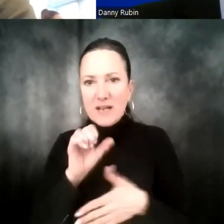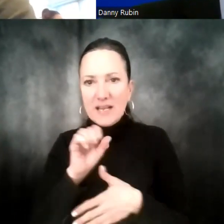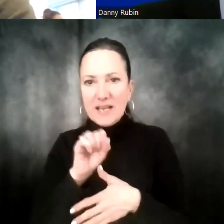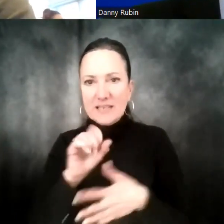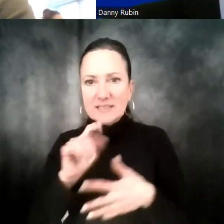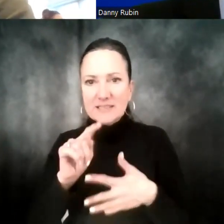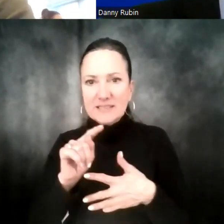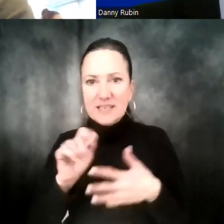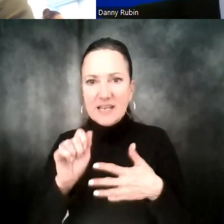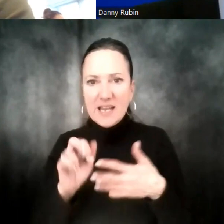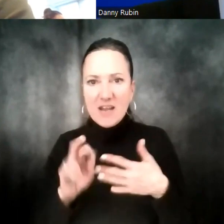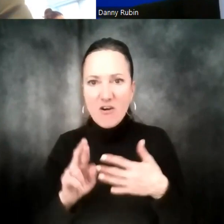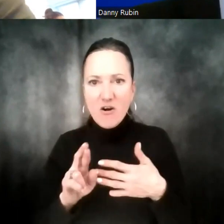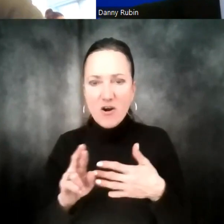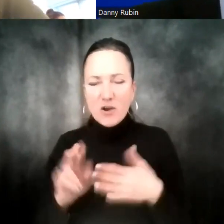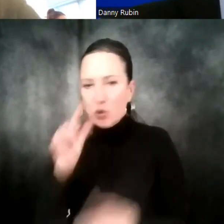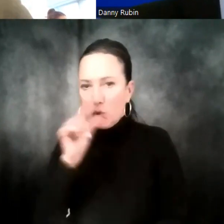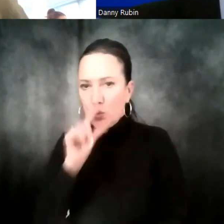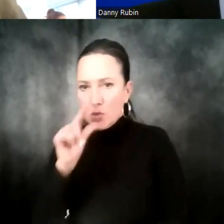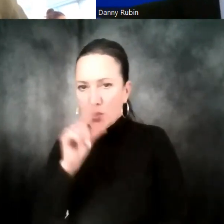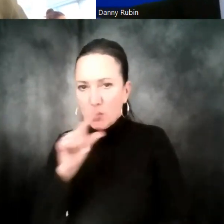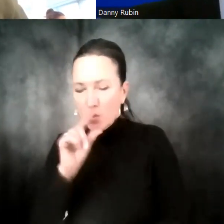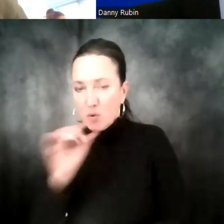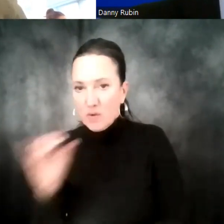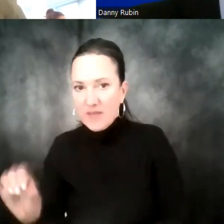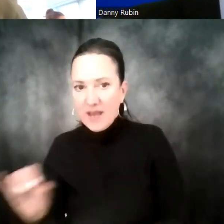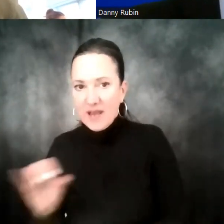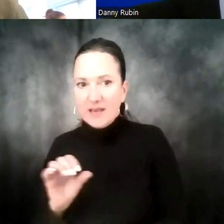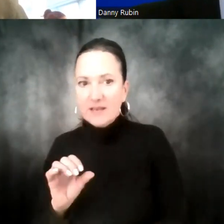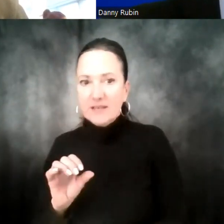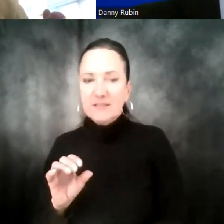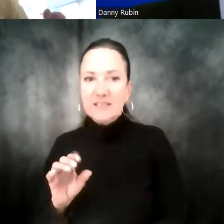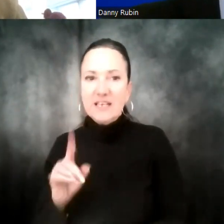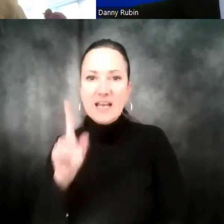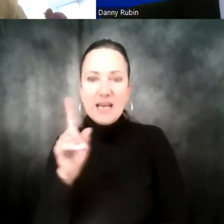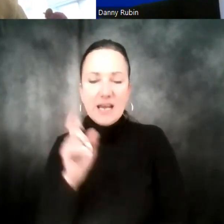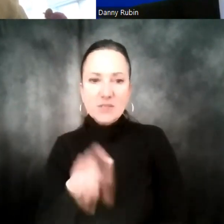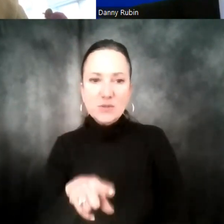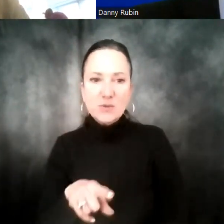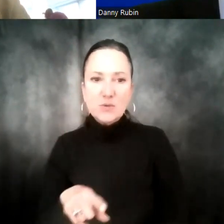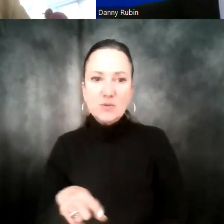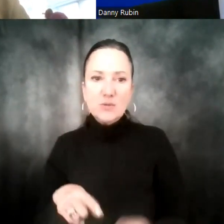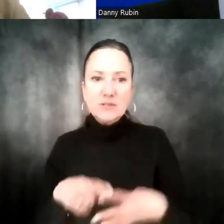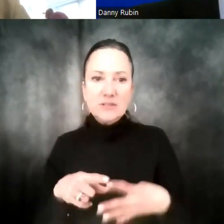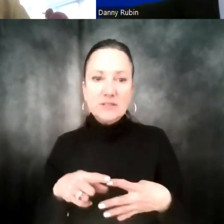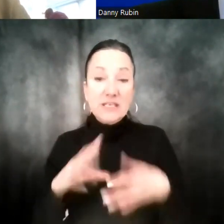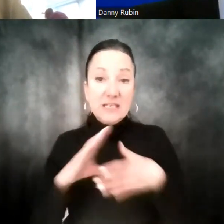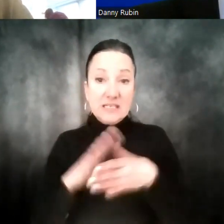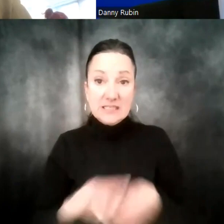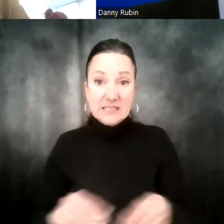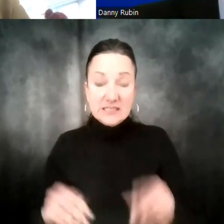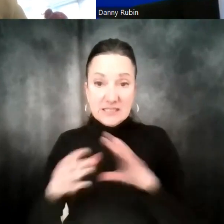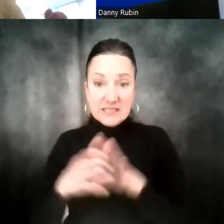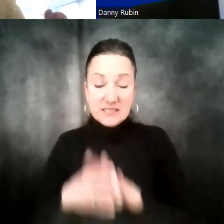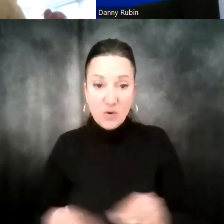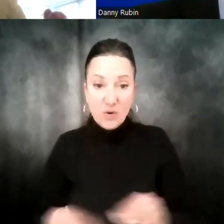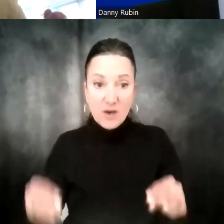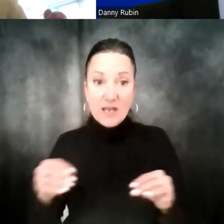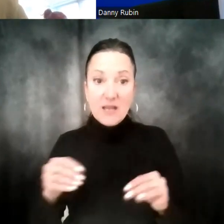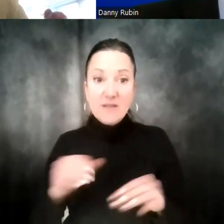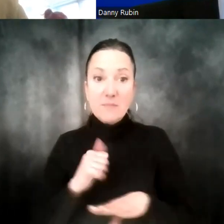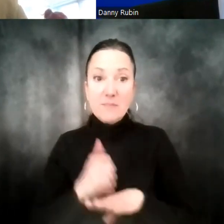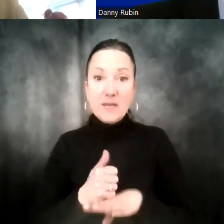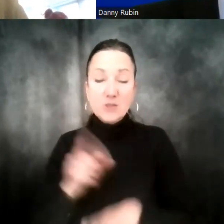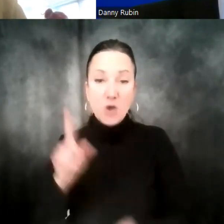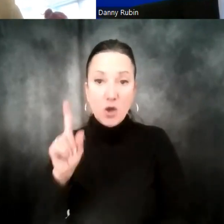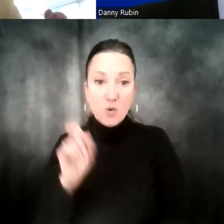very easily Google-able, but it essentially asks you to be able to tell a story in a specific format based on a question that